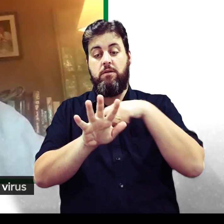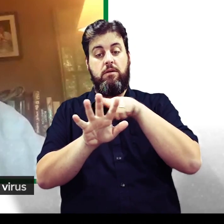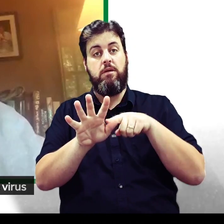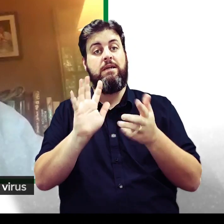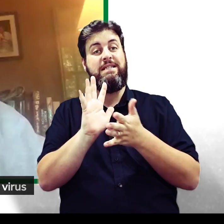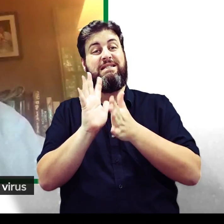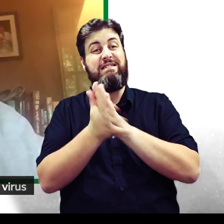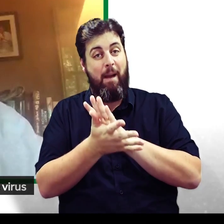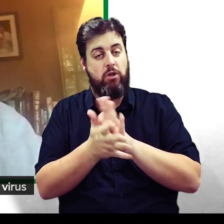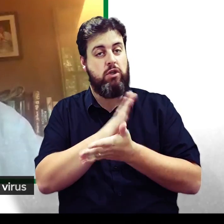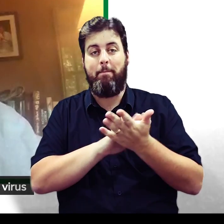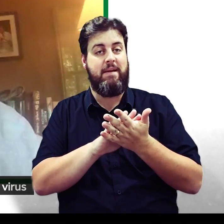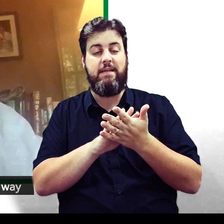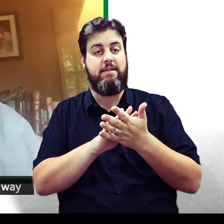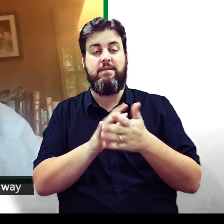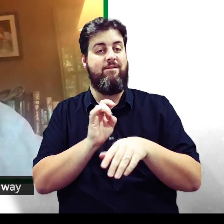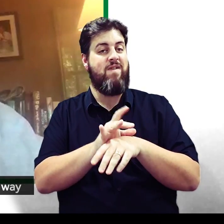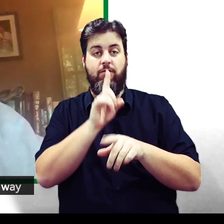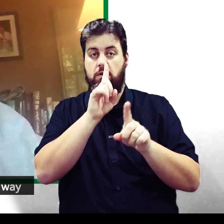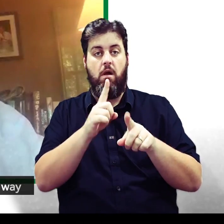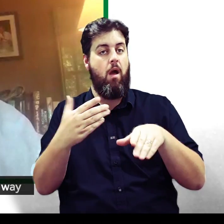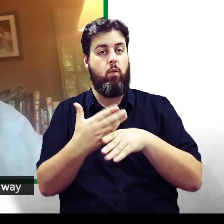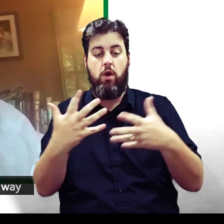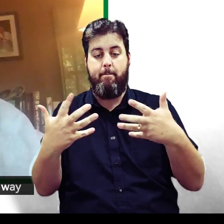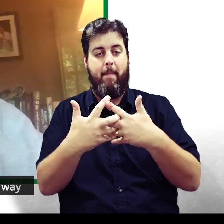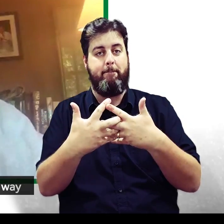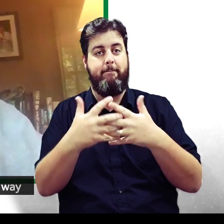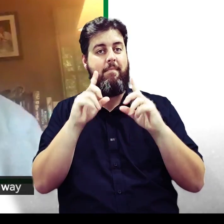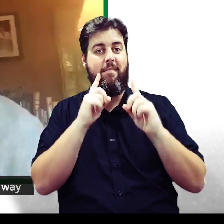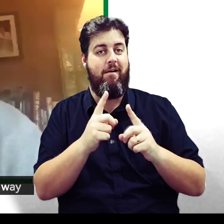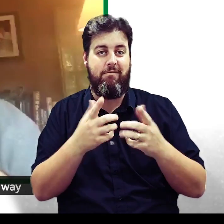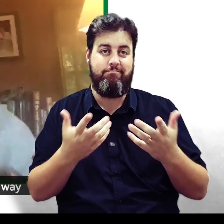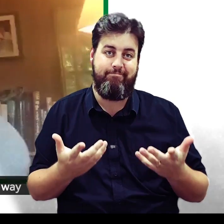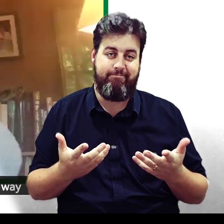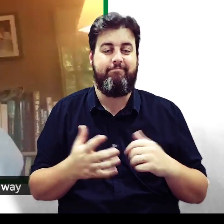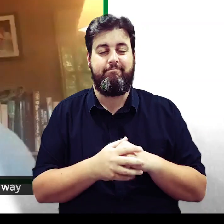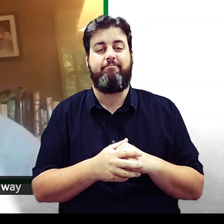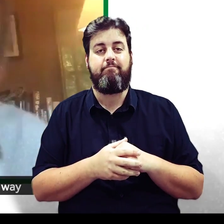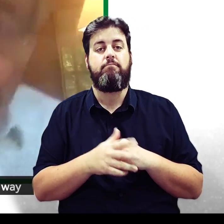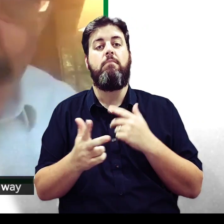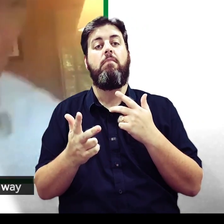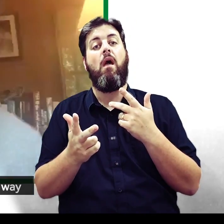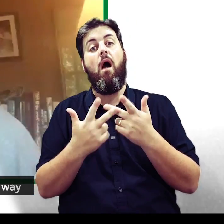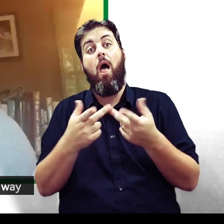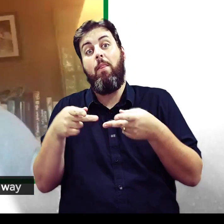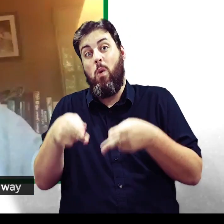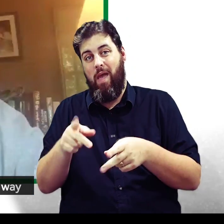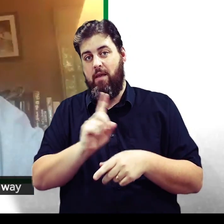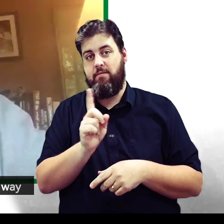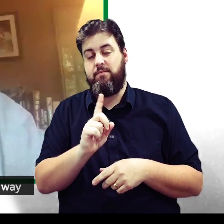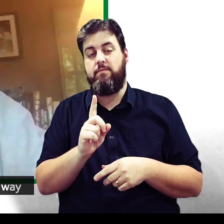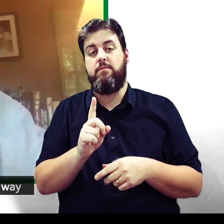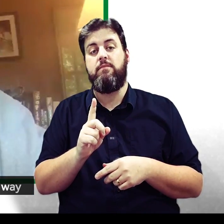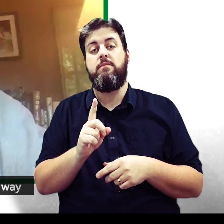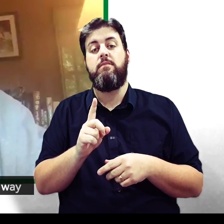the protein which makes those spikes, then the virus can't work. So that's one way we do it. And another way is to change